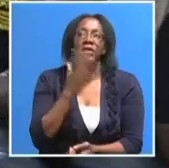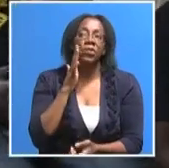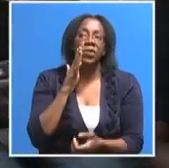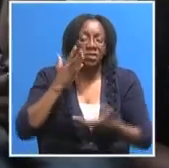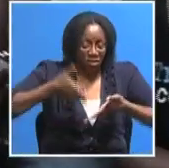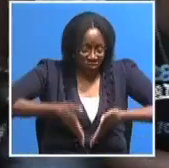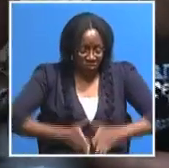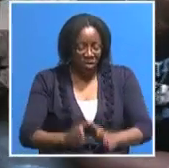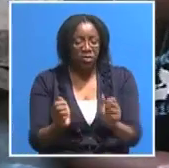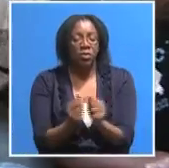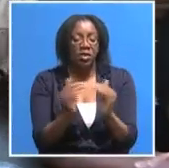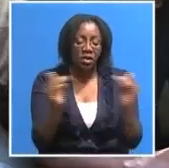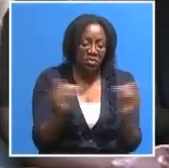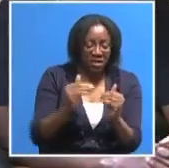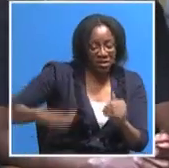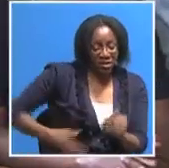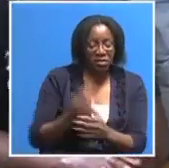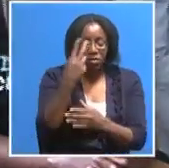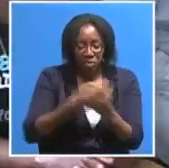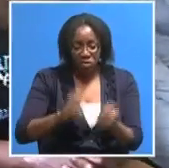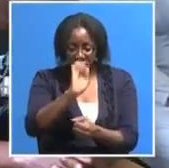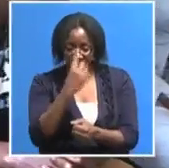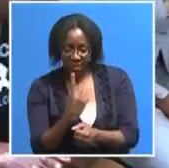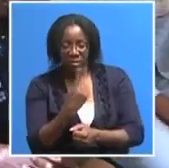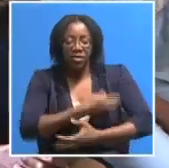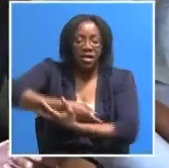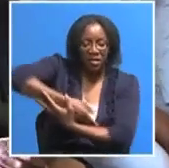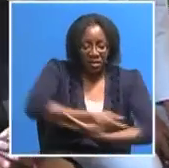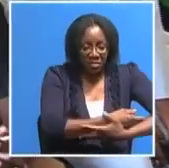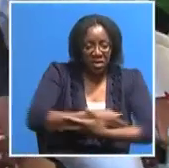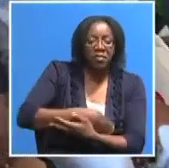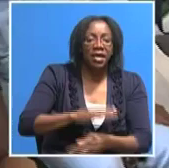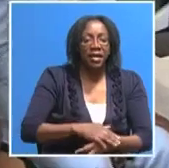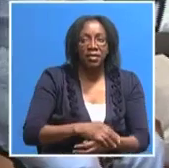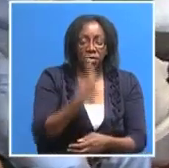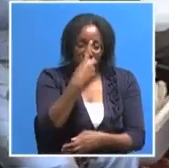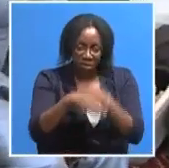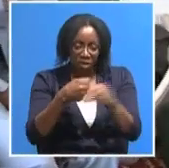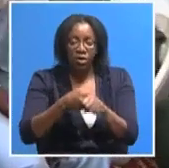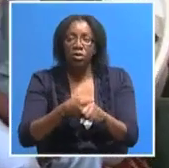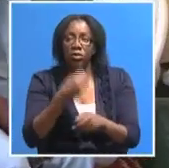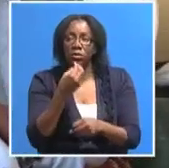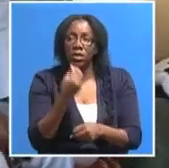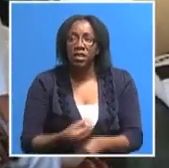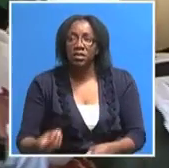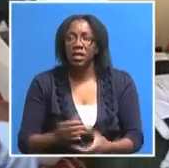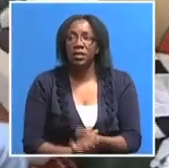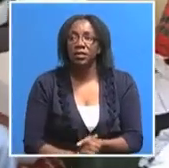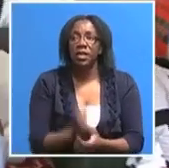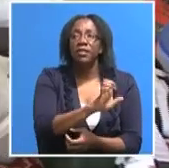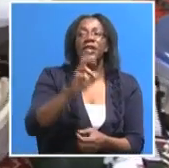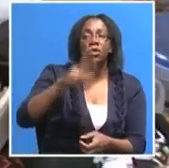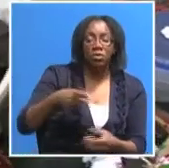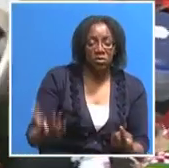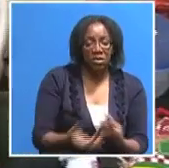basic necessities for both the newborn and the toddler. Tinemro Care Foundation is now also taking in unwanted babies